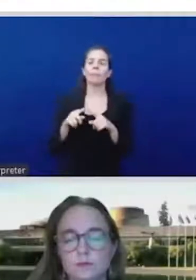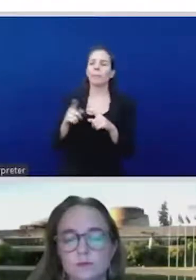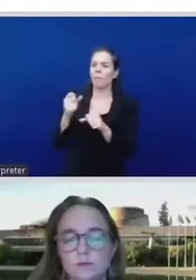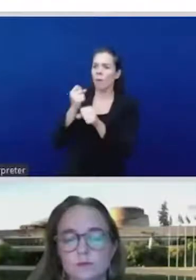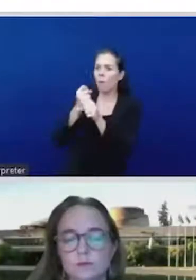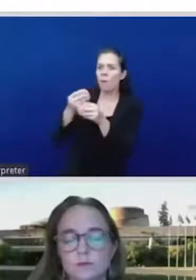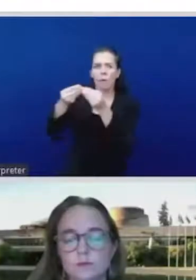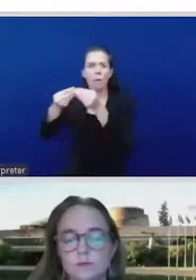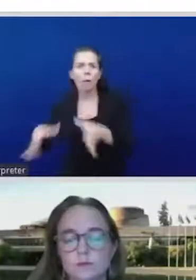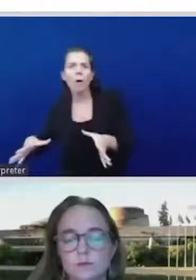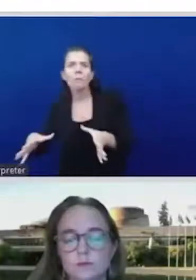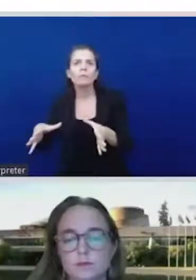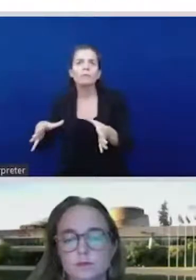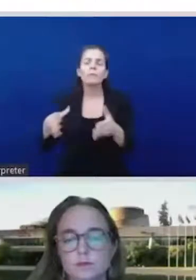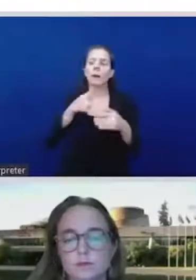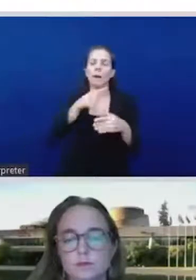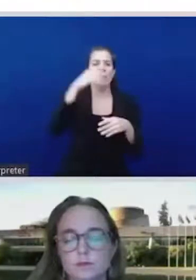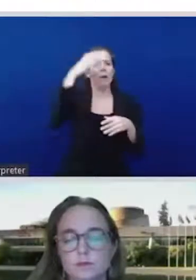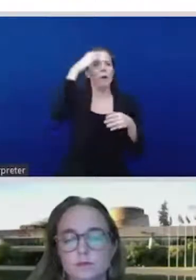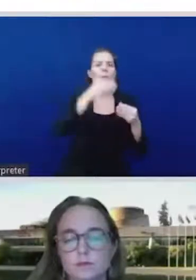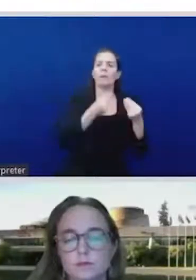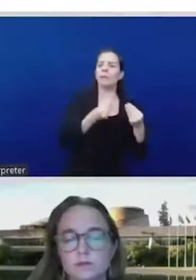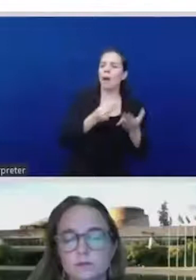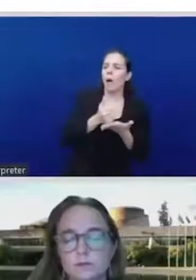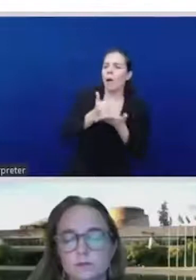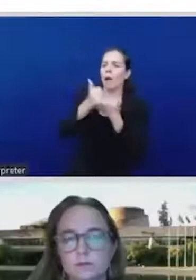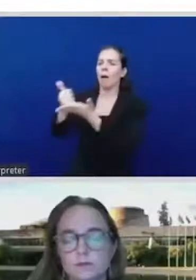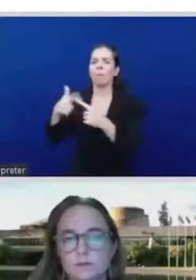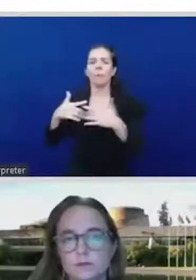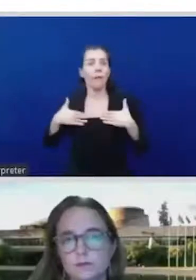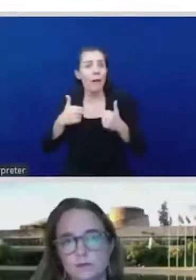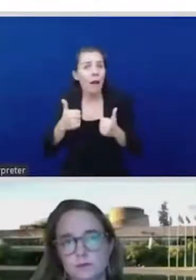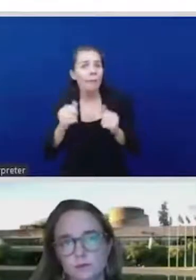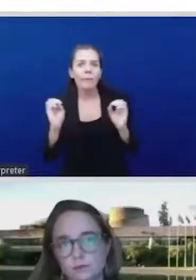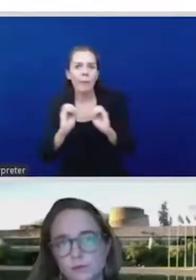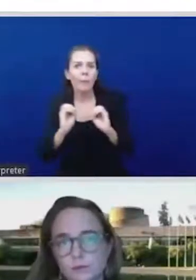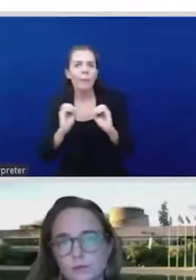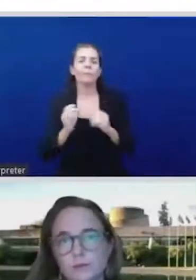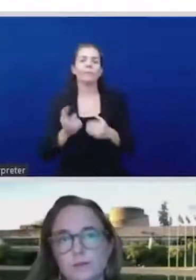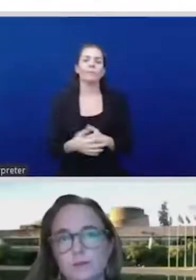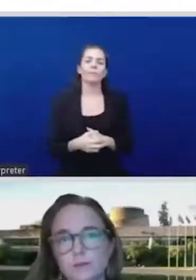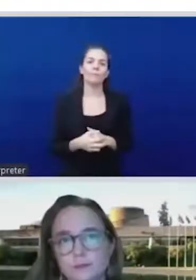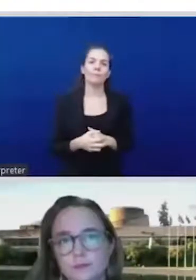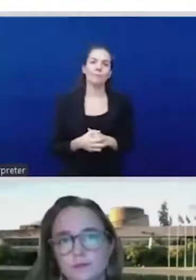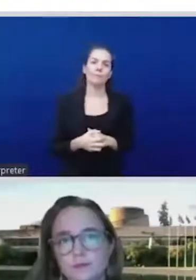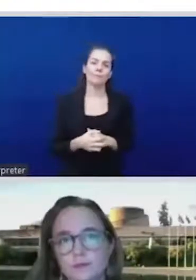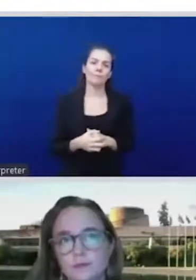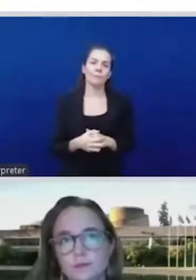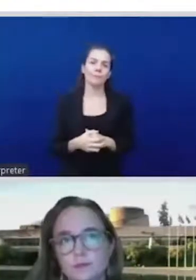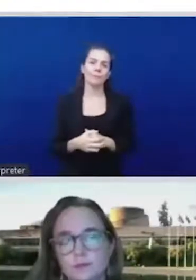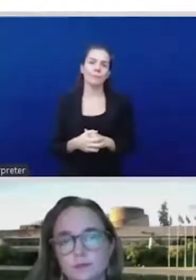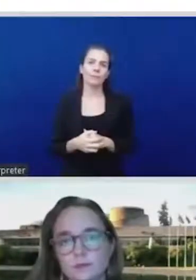own country, India, the government has spent less in real terms than it did in the pre-pandemic year. The government has